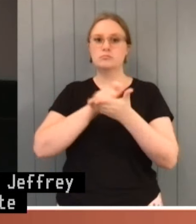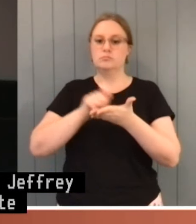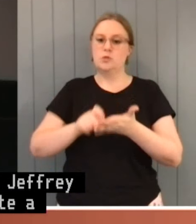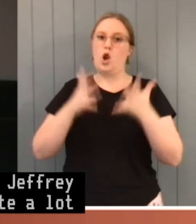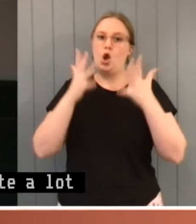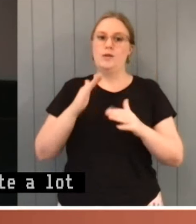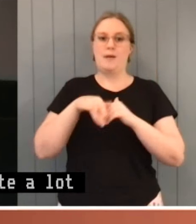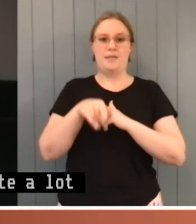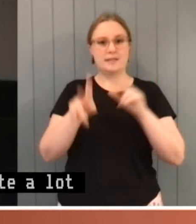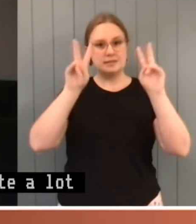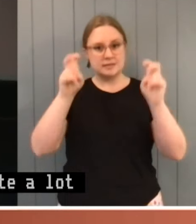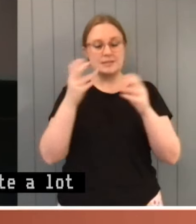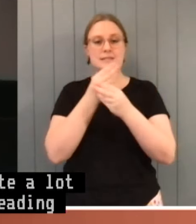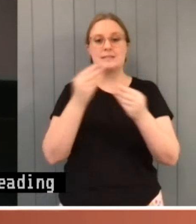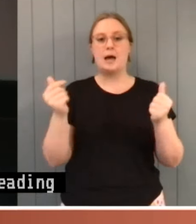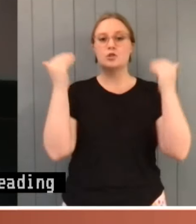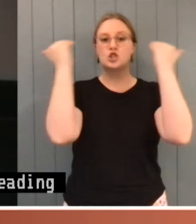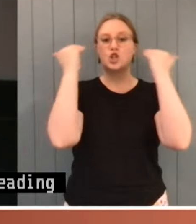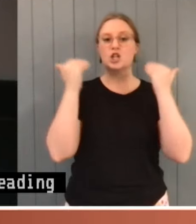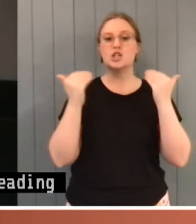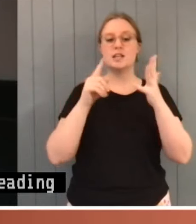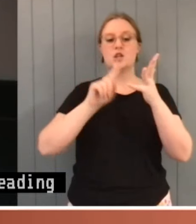the United Kingdom take a different view.